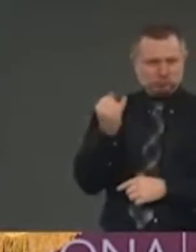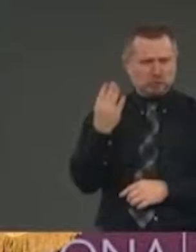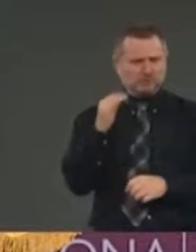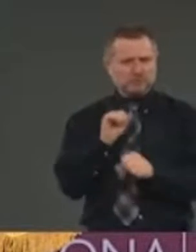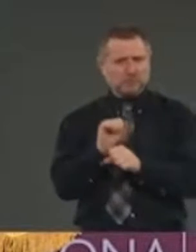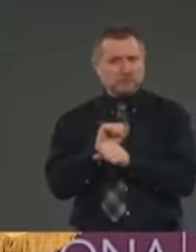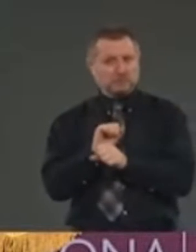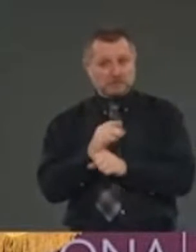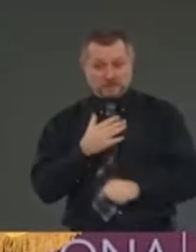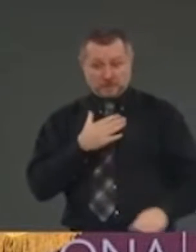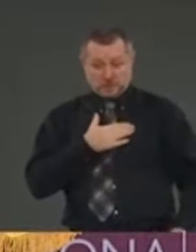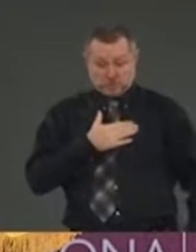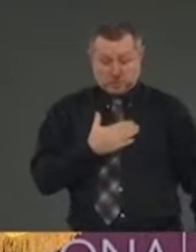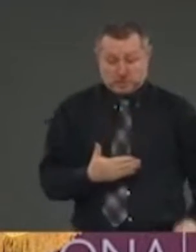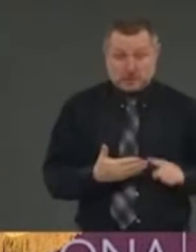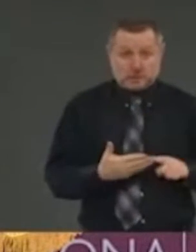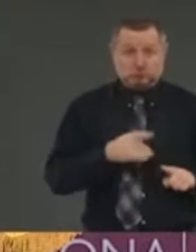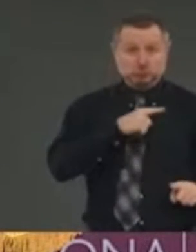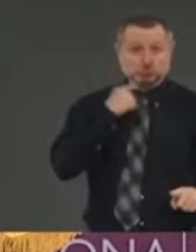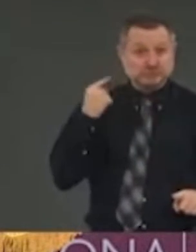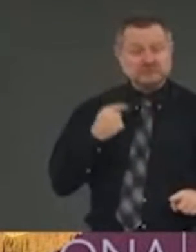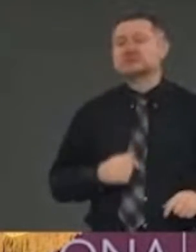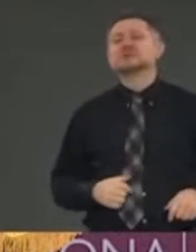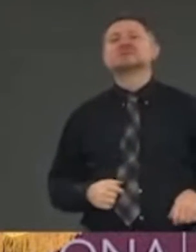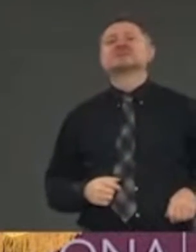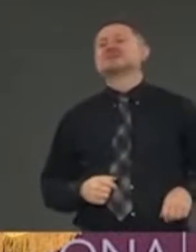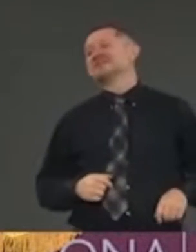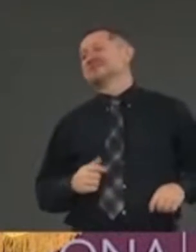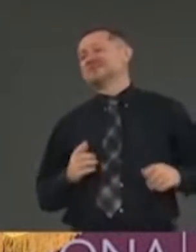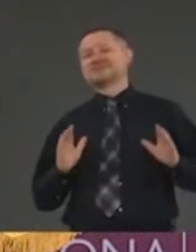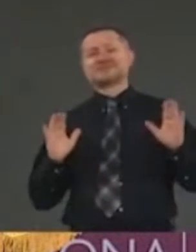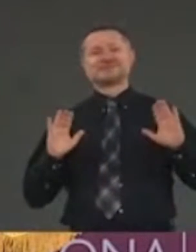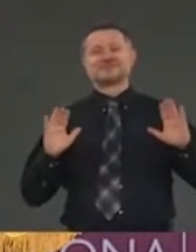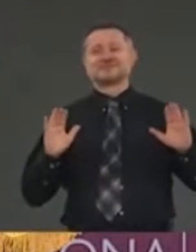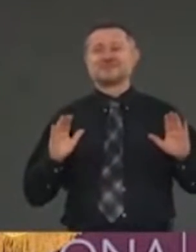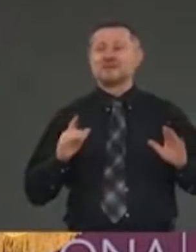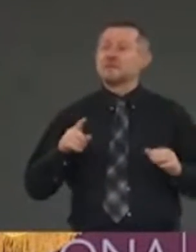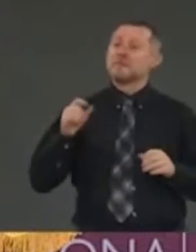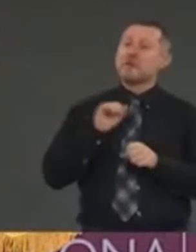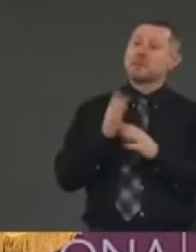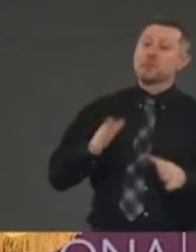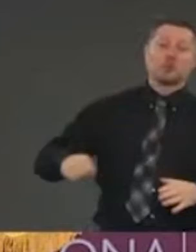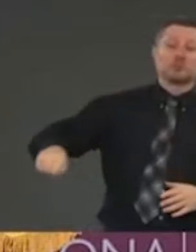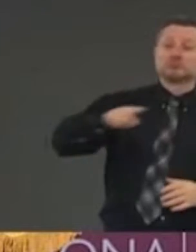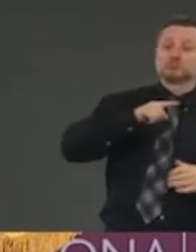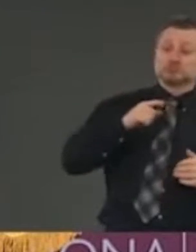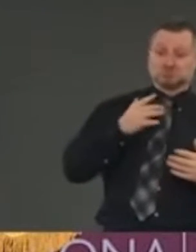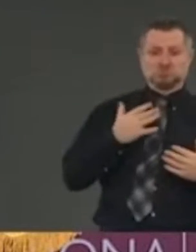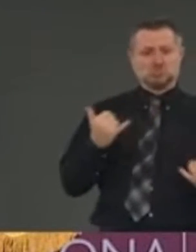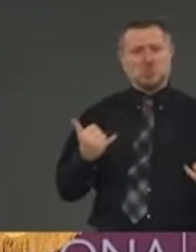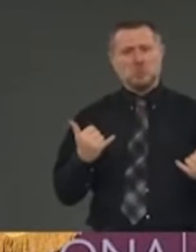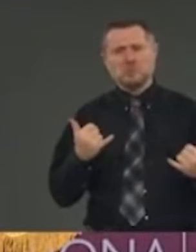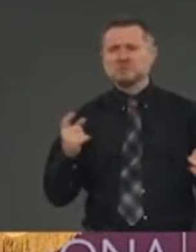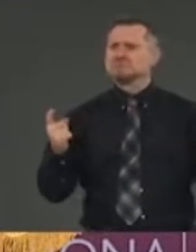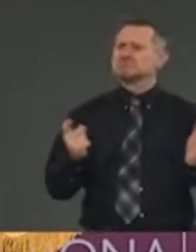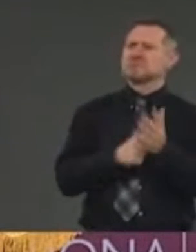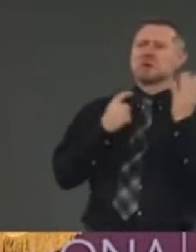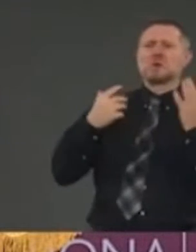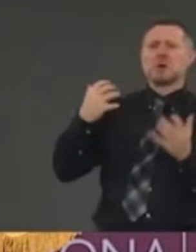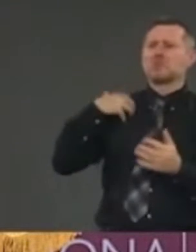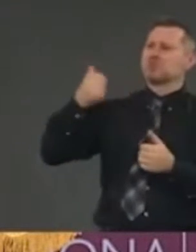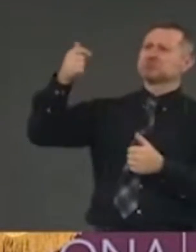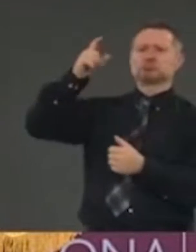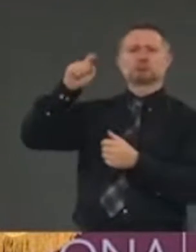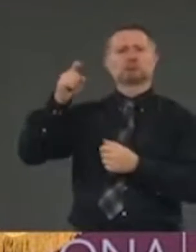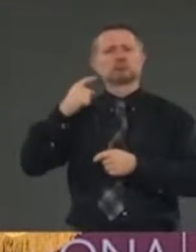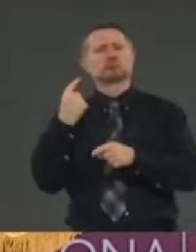their health at risk. So, I think the employees are demanding response from employers, but I